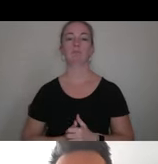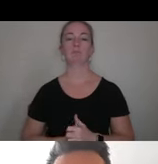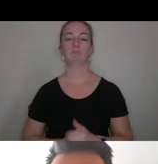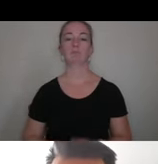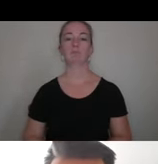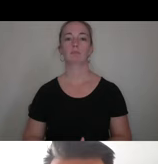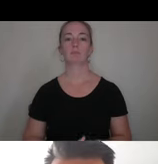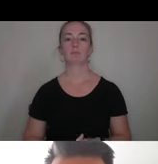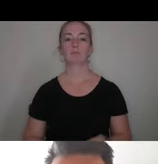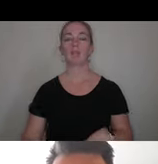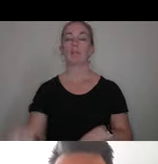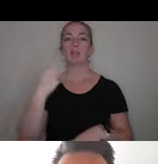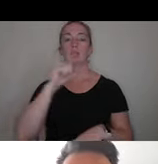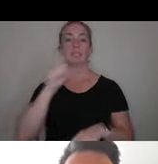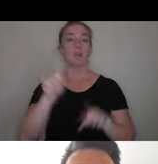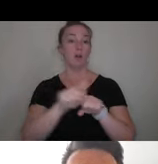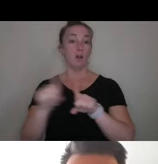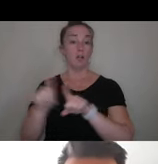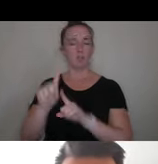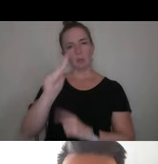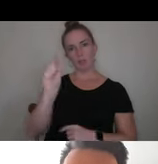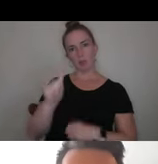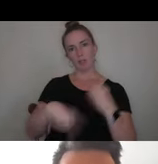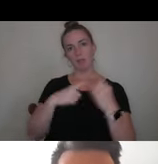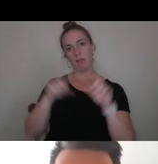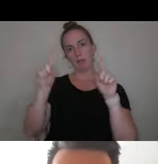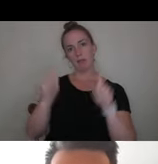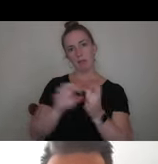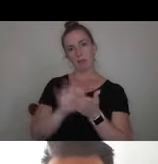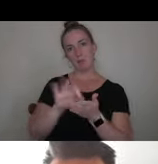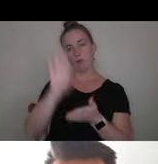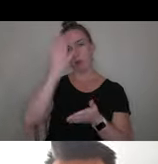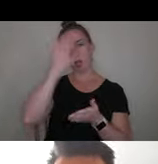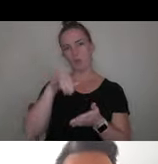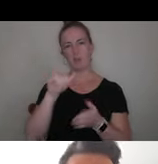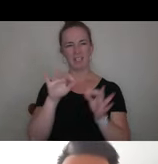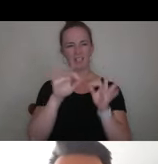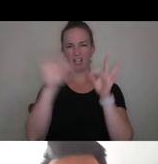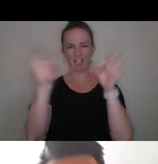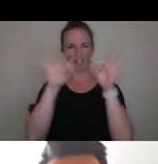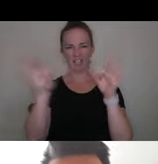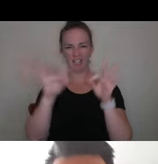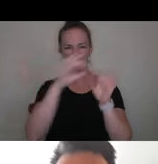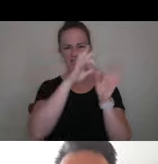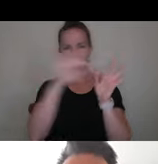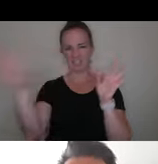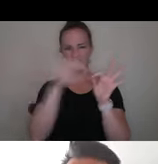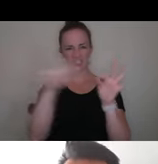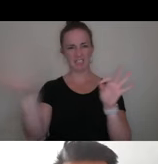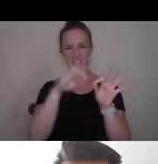There is also the question of test scores. I know this is a really wordy slide. I'm not going to